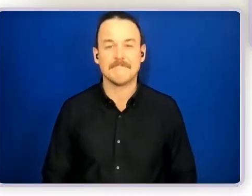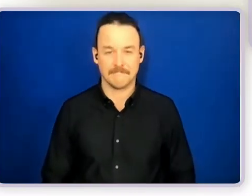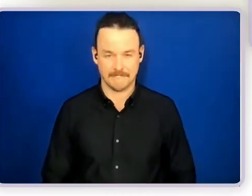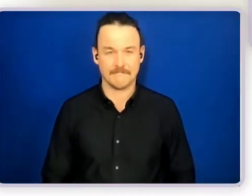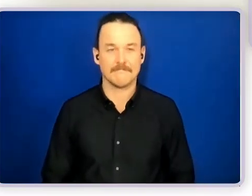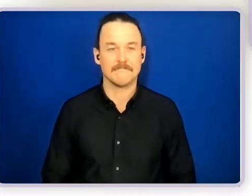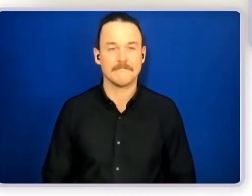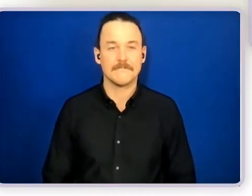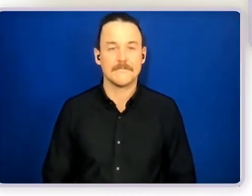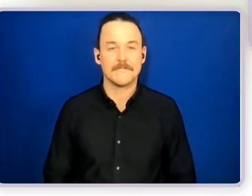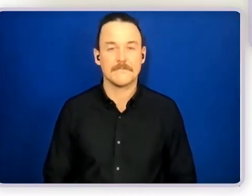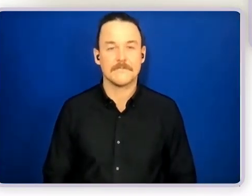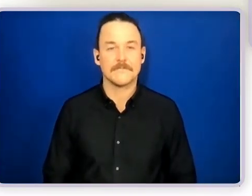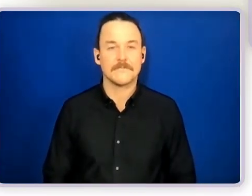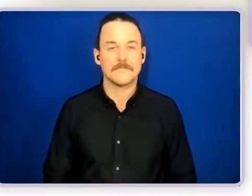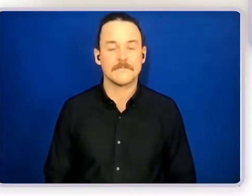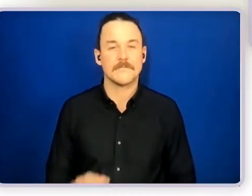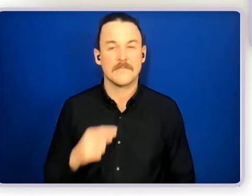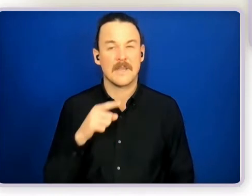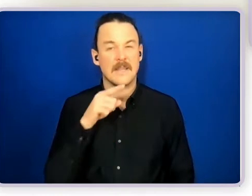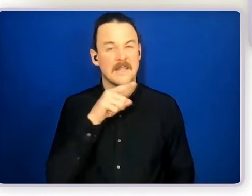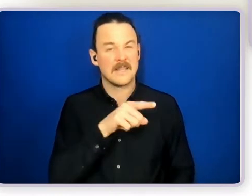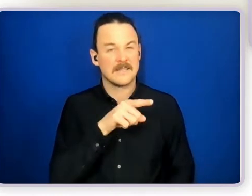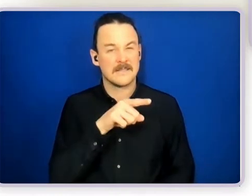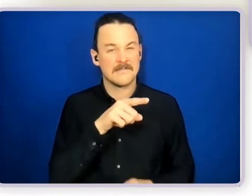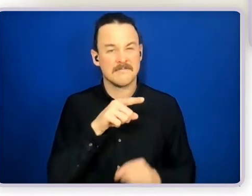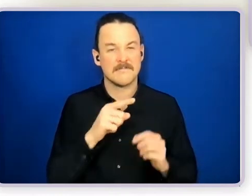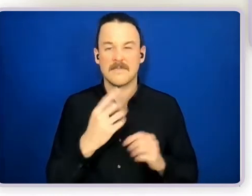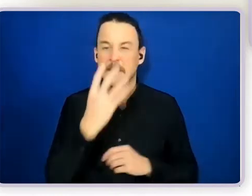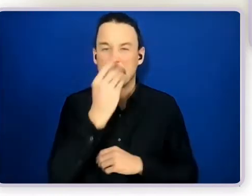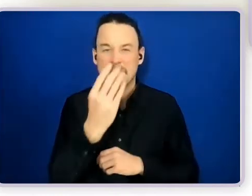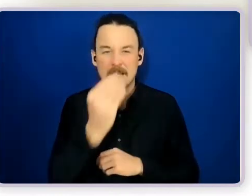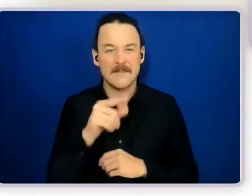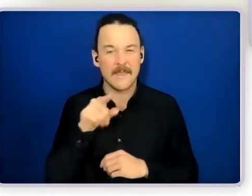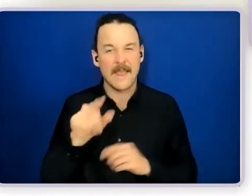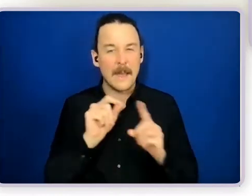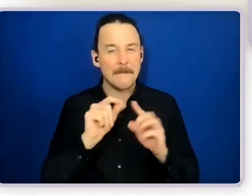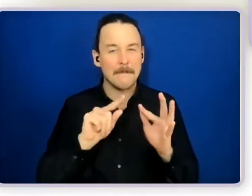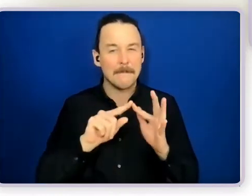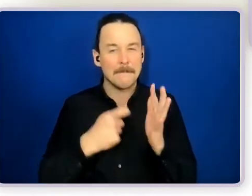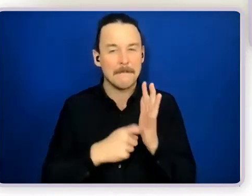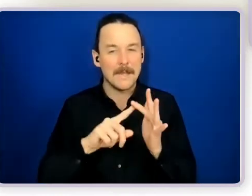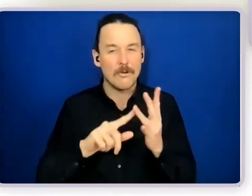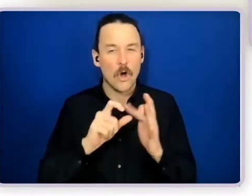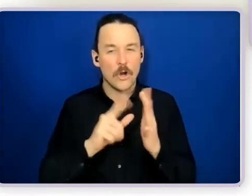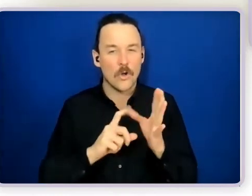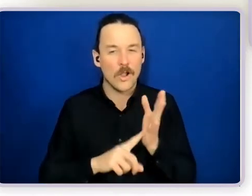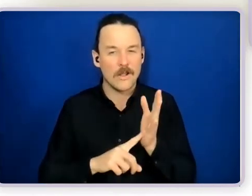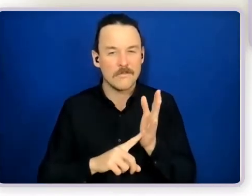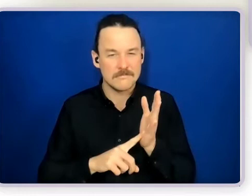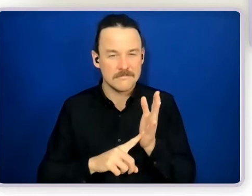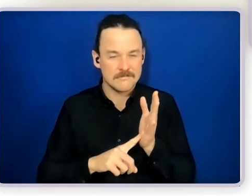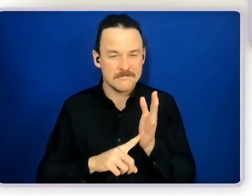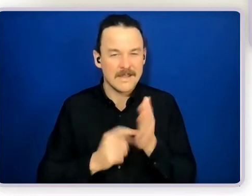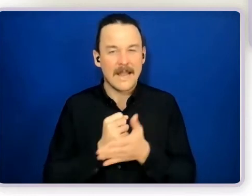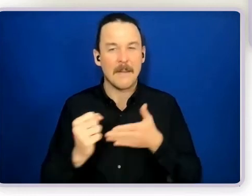Oh, here's just an image of the periodical that I mentioned, issue 26 of our circles of support. So there's